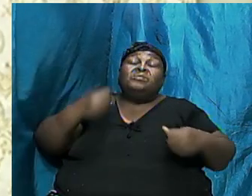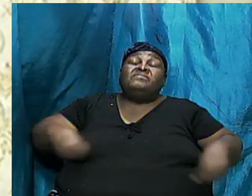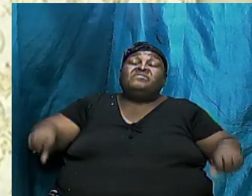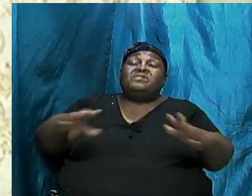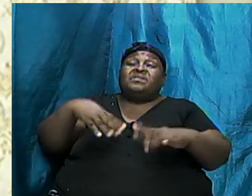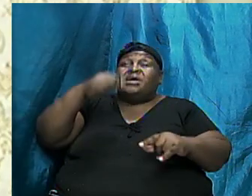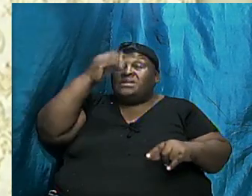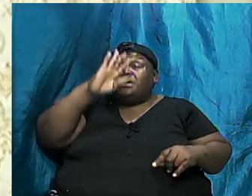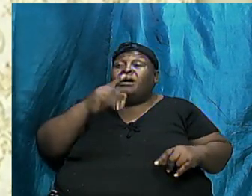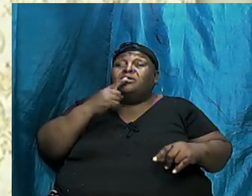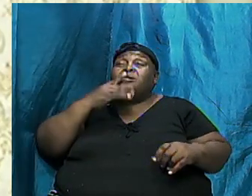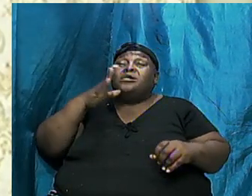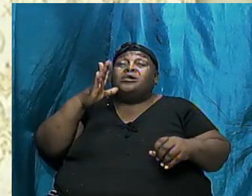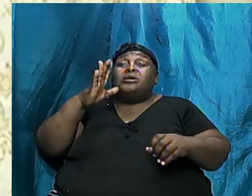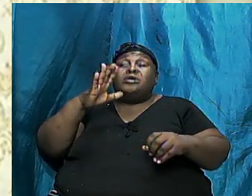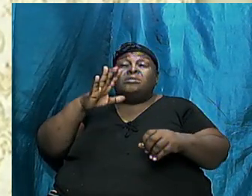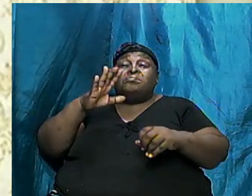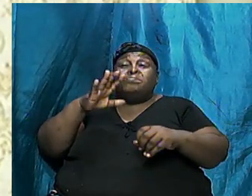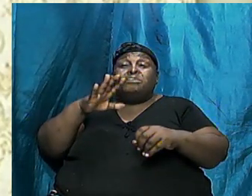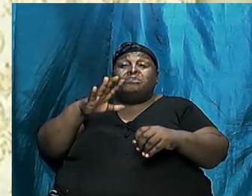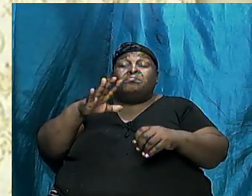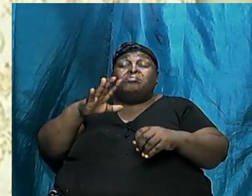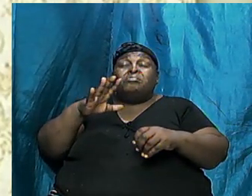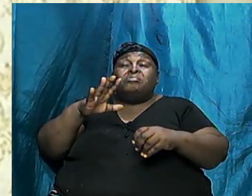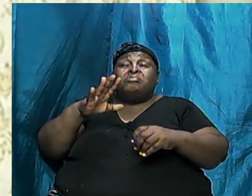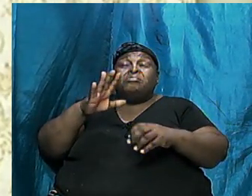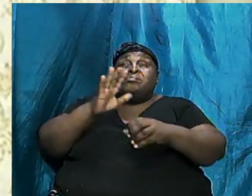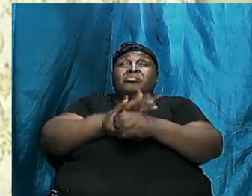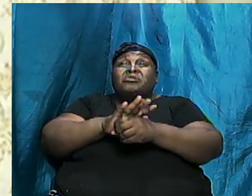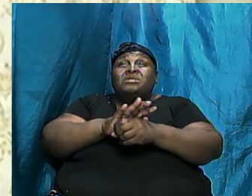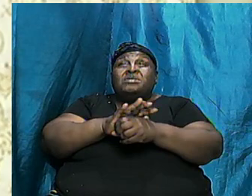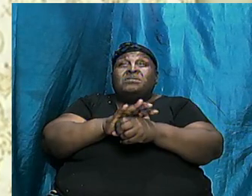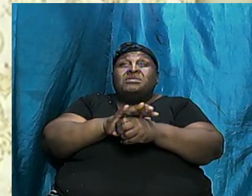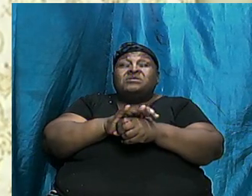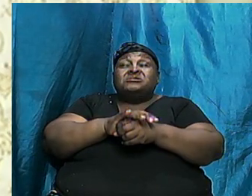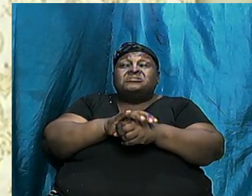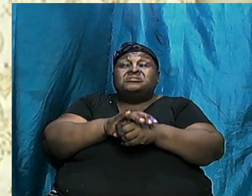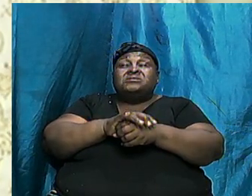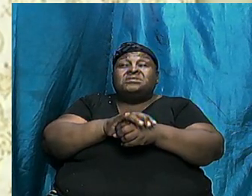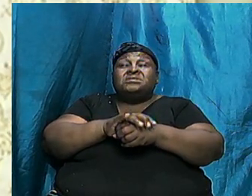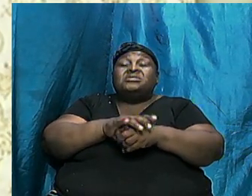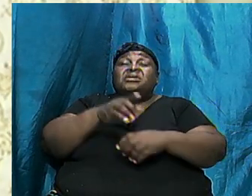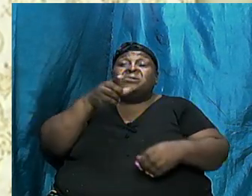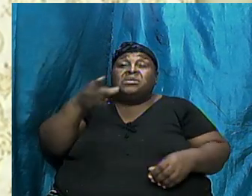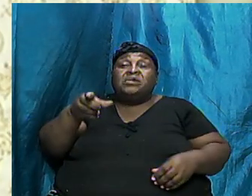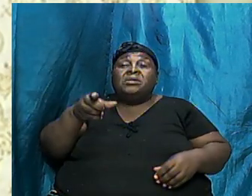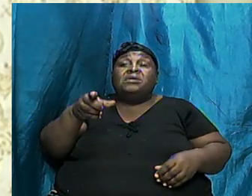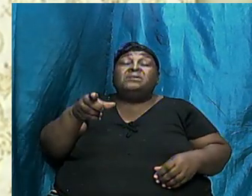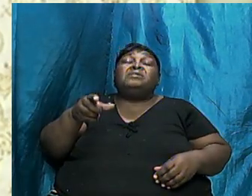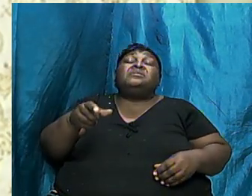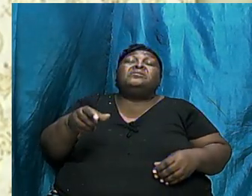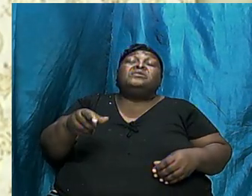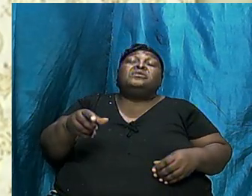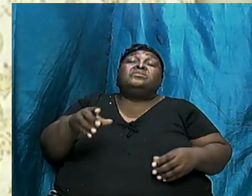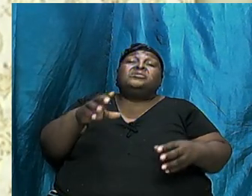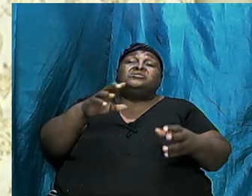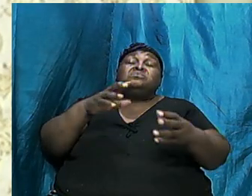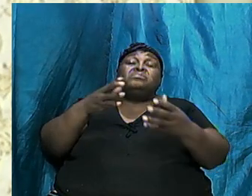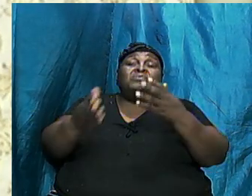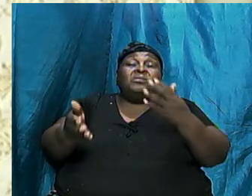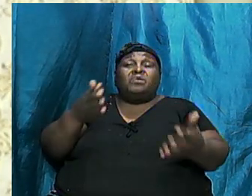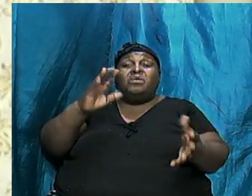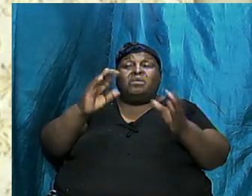Prophesied To Over Ishmael That He Too Was Going To Become A Great Nation However